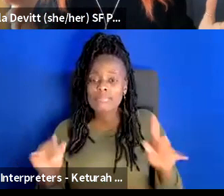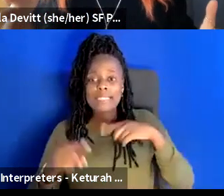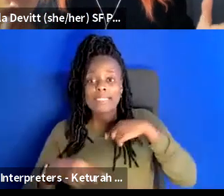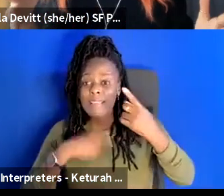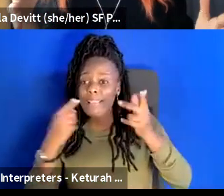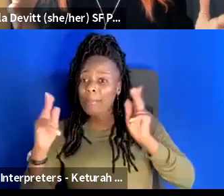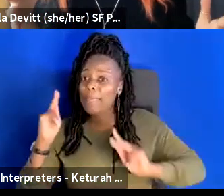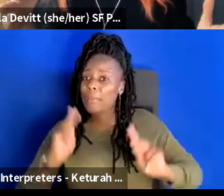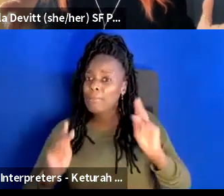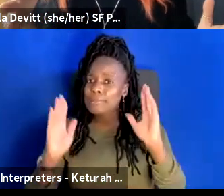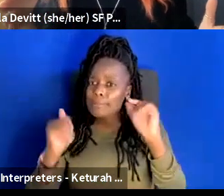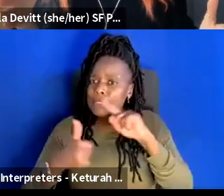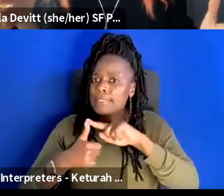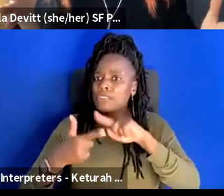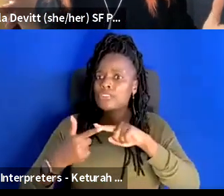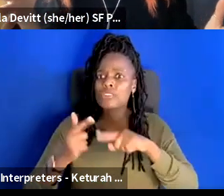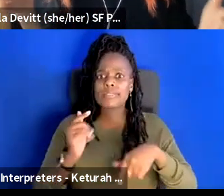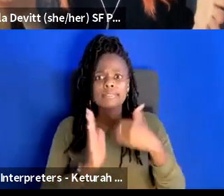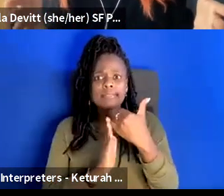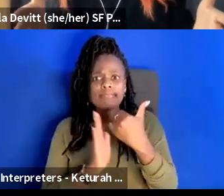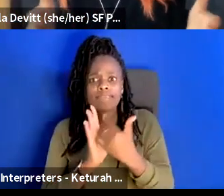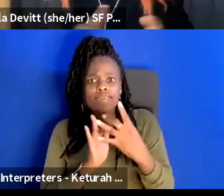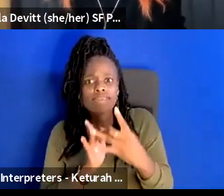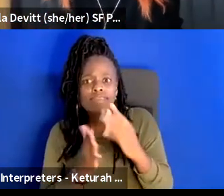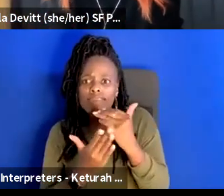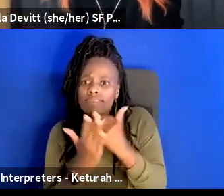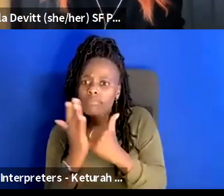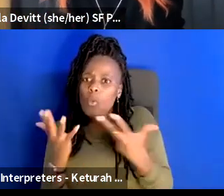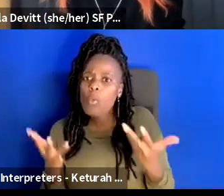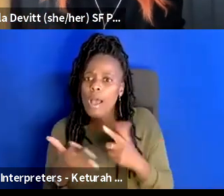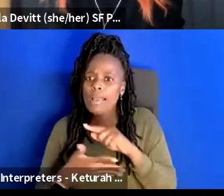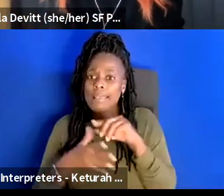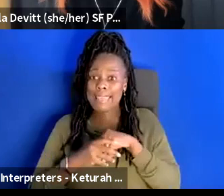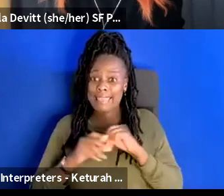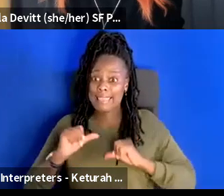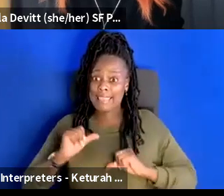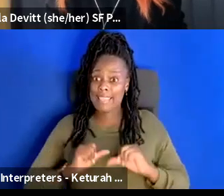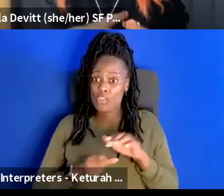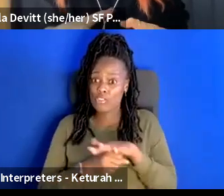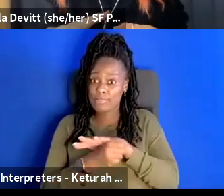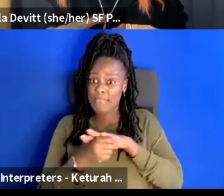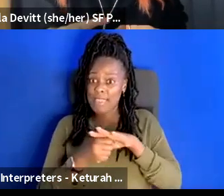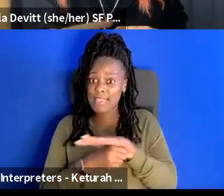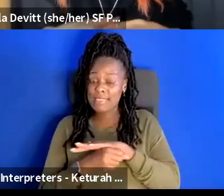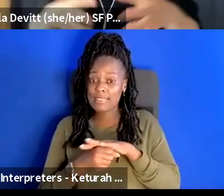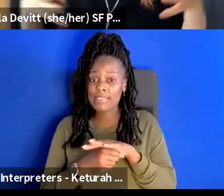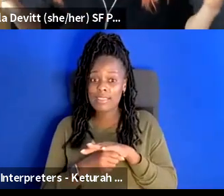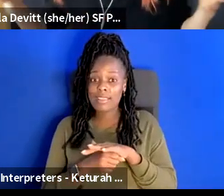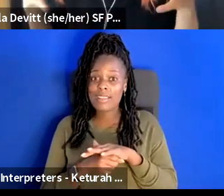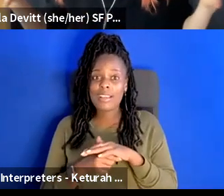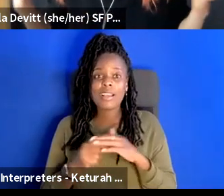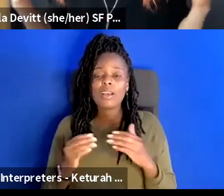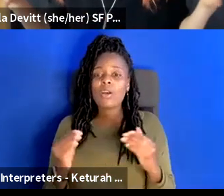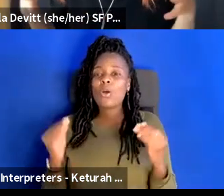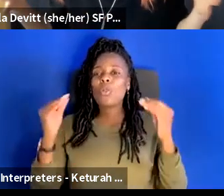are what are the guidelines and boundaries uh in our theater space um the the more